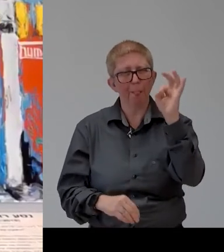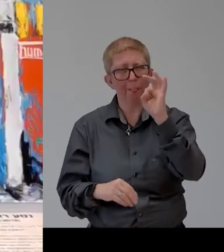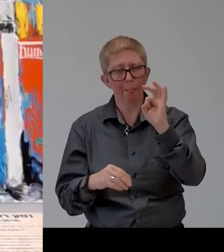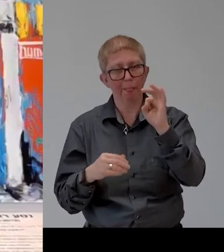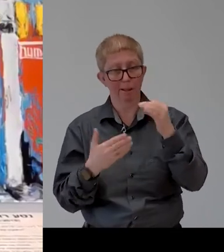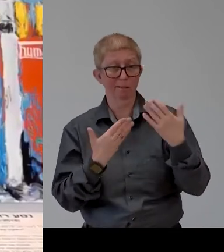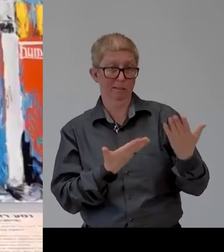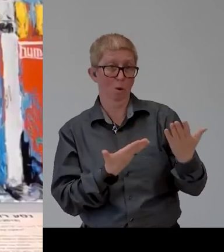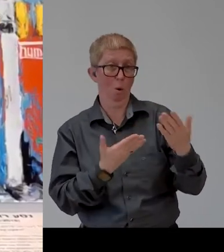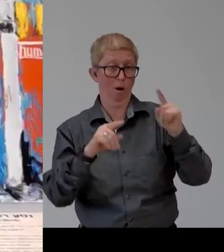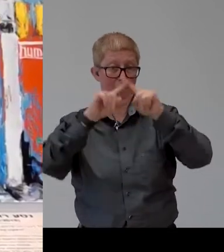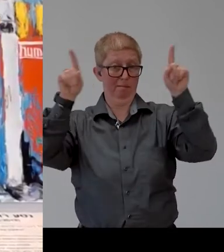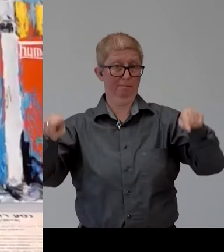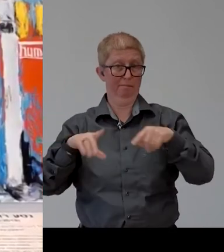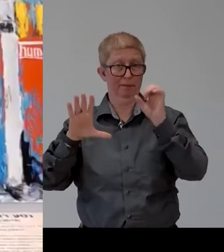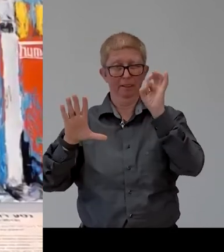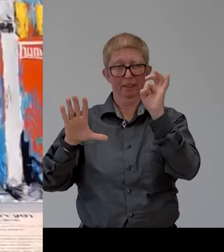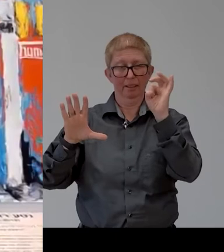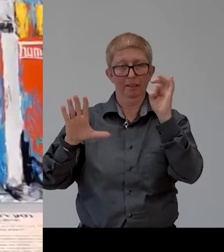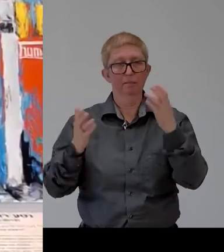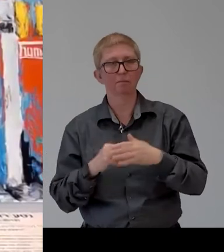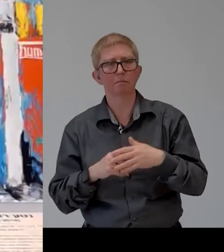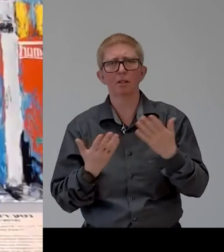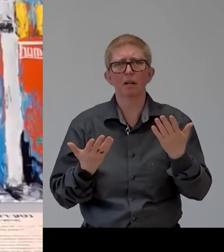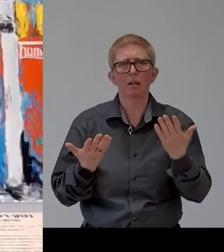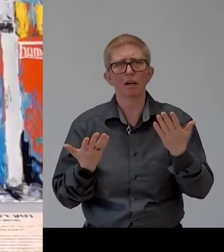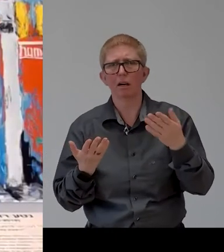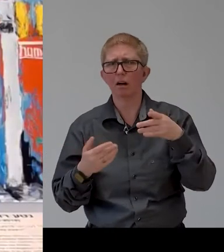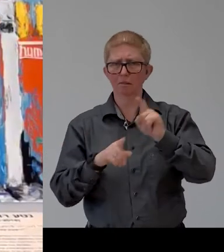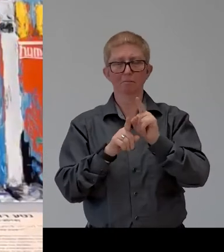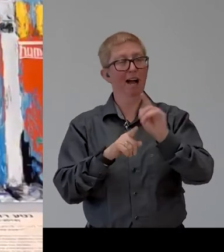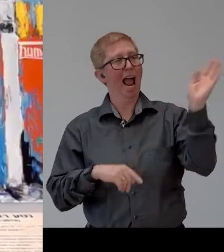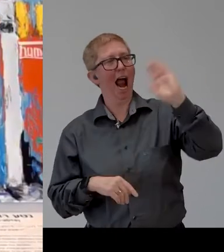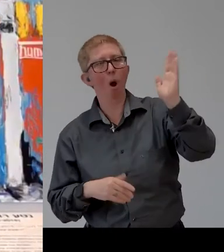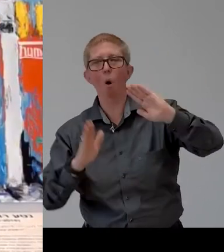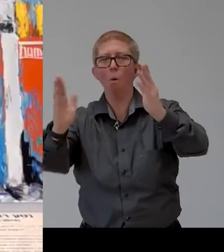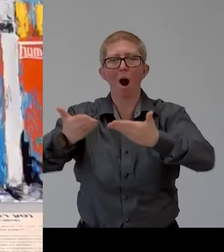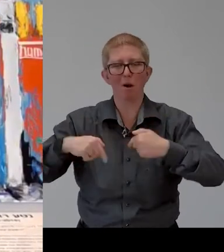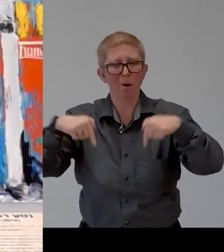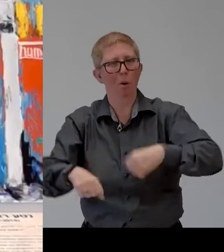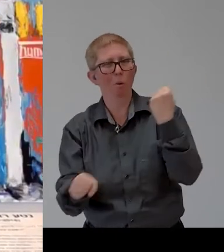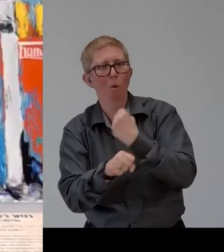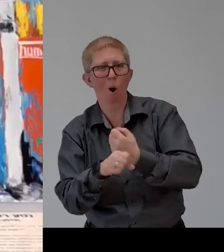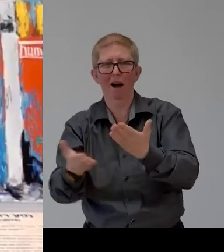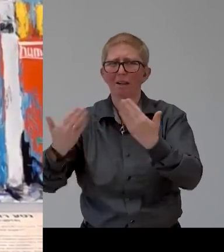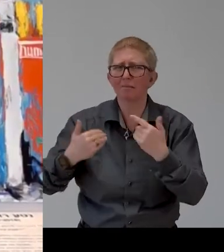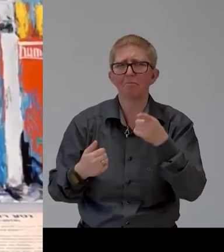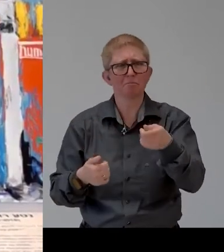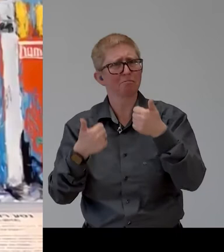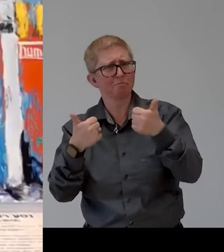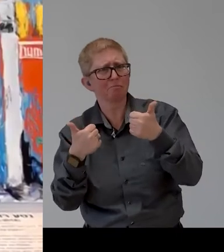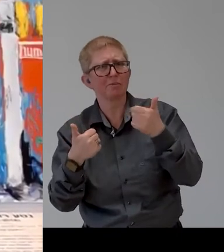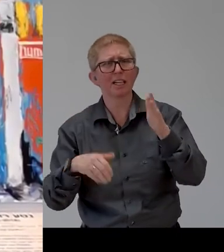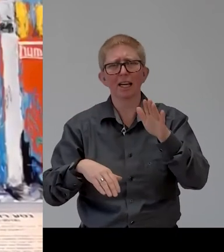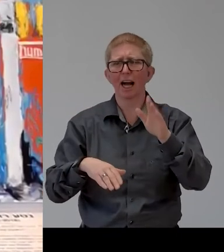congratulations welcome to your new workplace we really wanted you to feel welcome so we already prepared a cup of coffee and put it on your